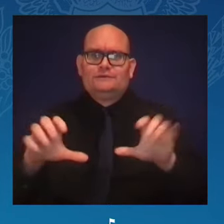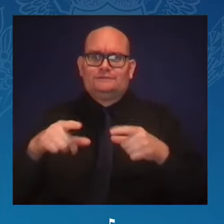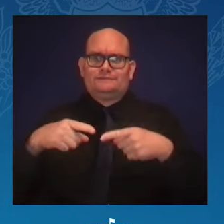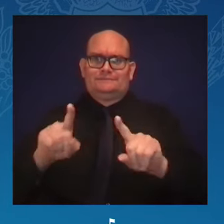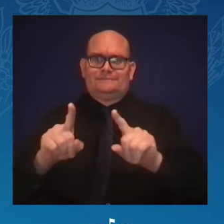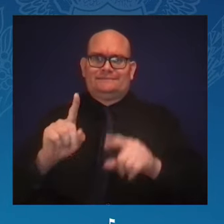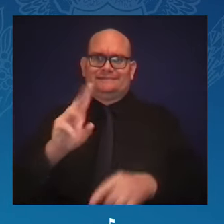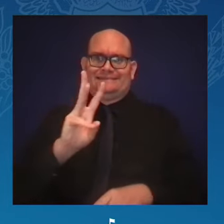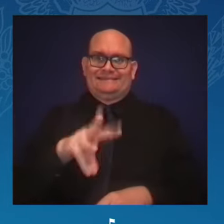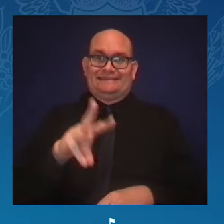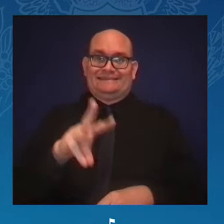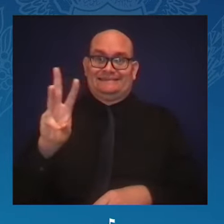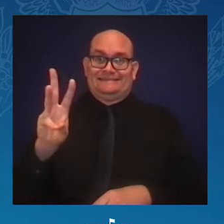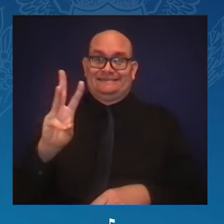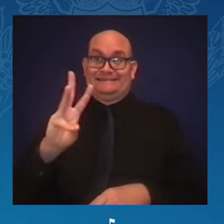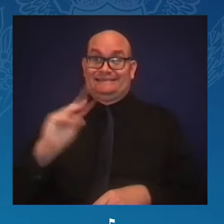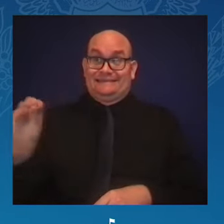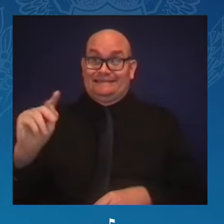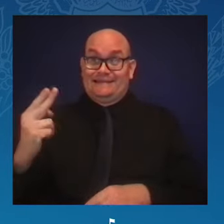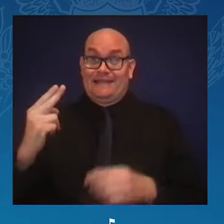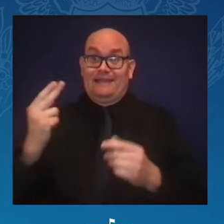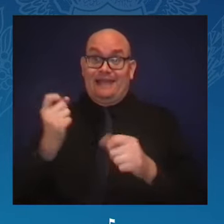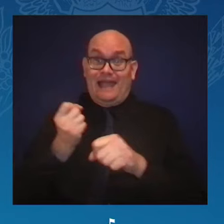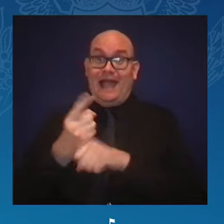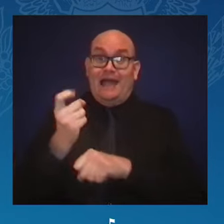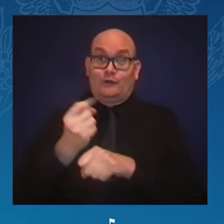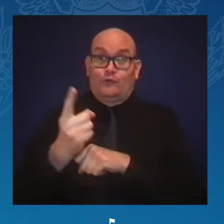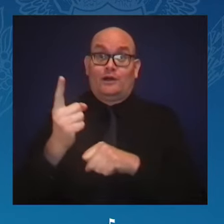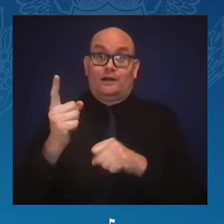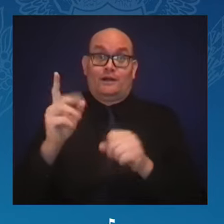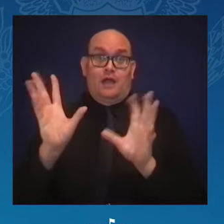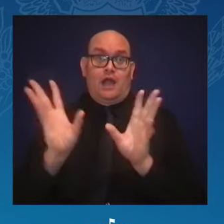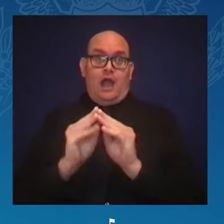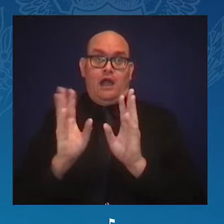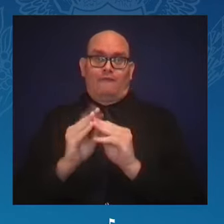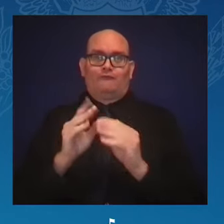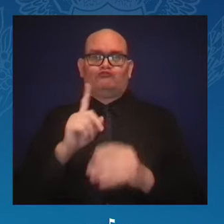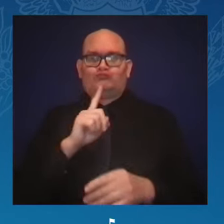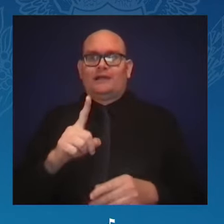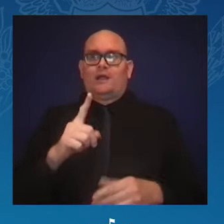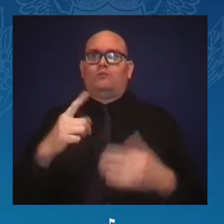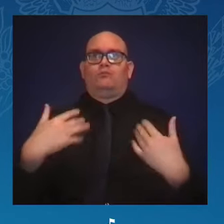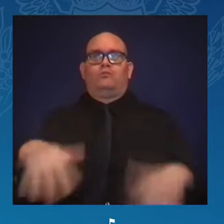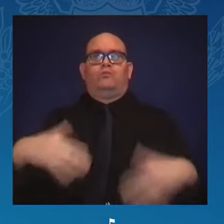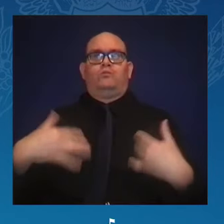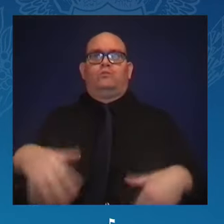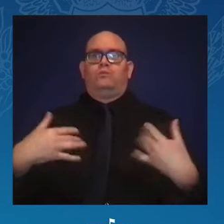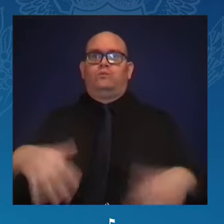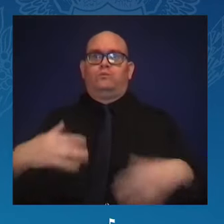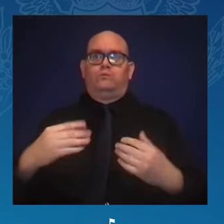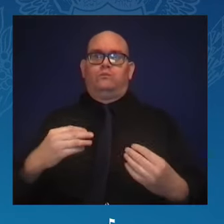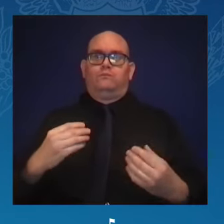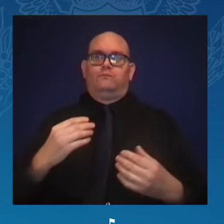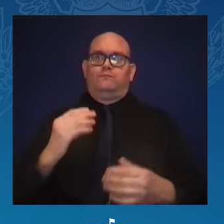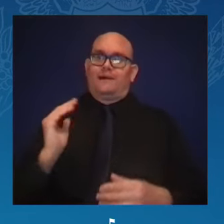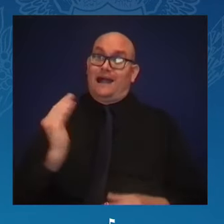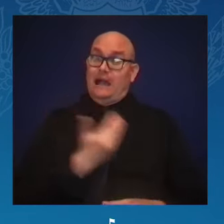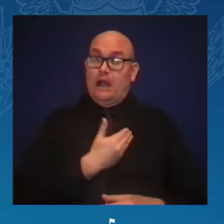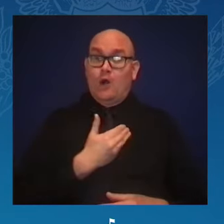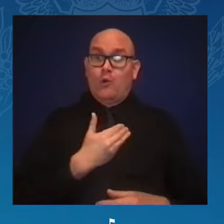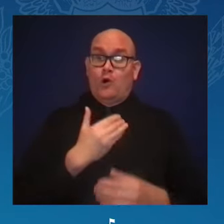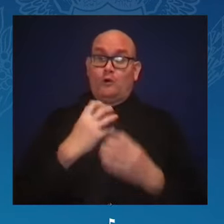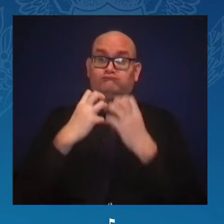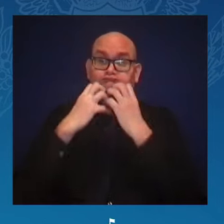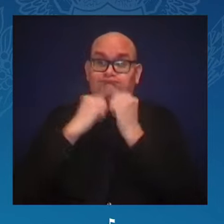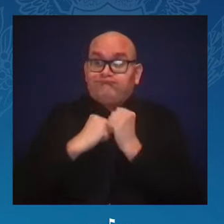It gives me great pleasure to introduce our keynote speaker. She finally recalls how her mother